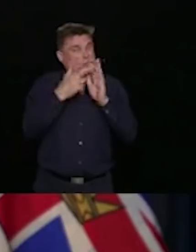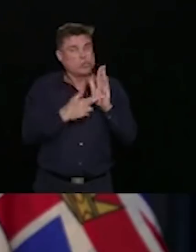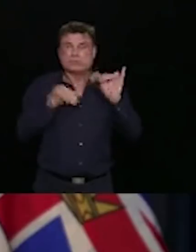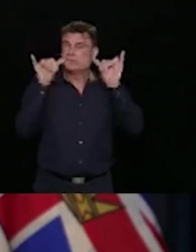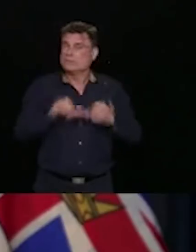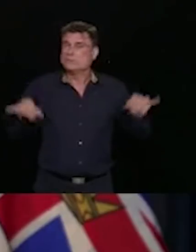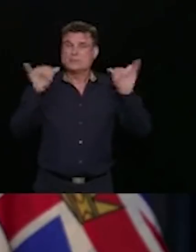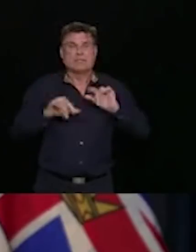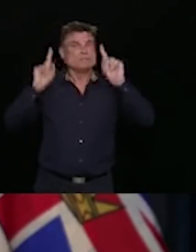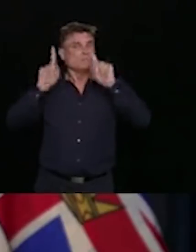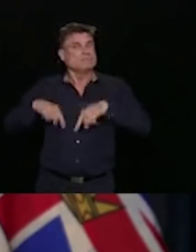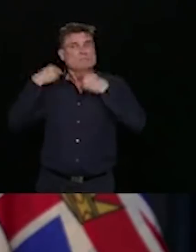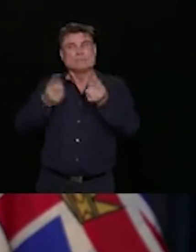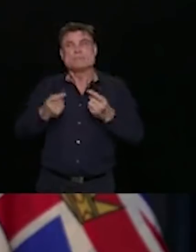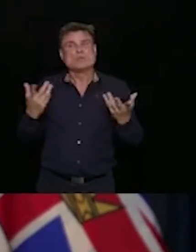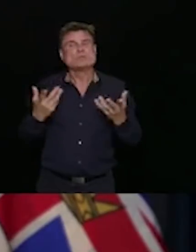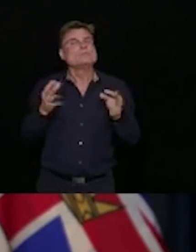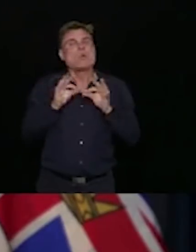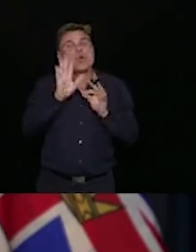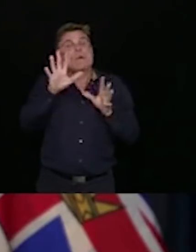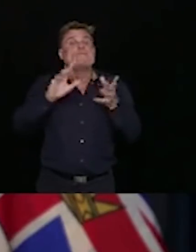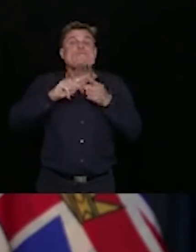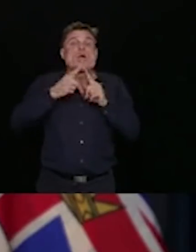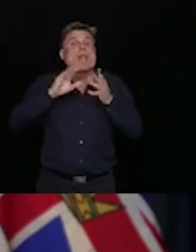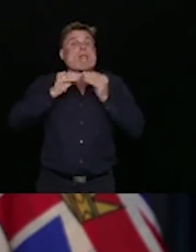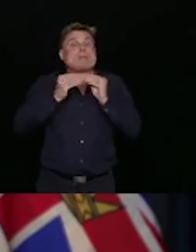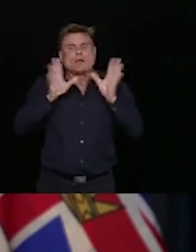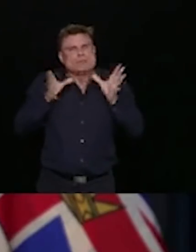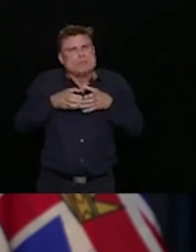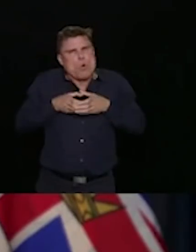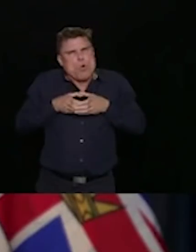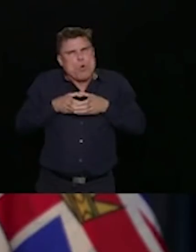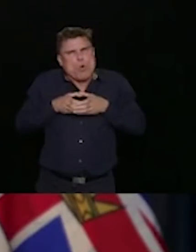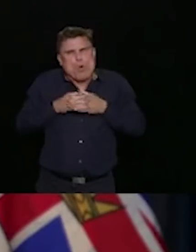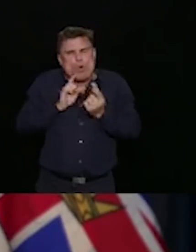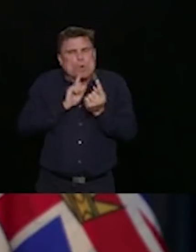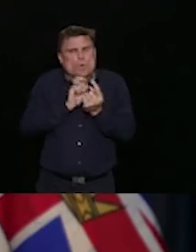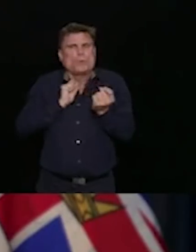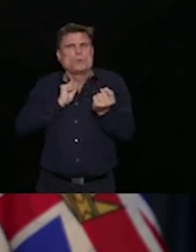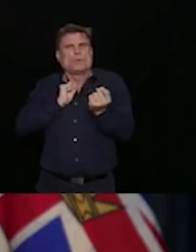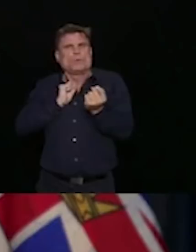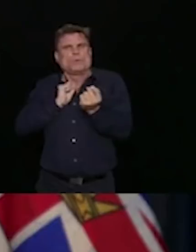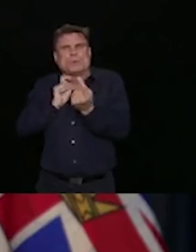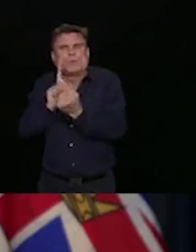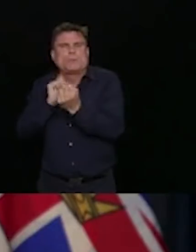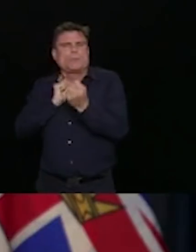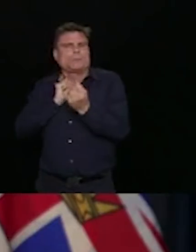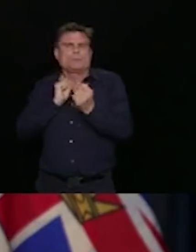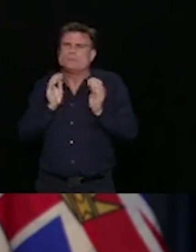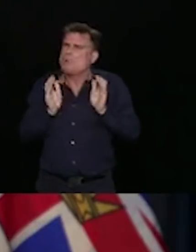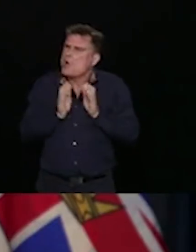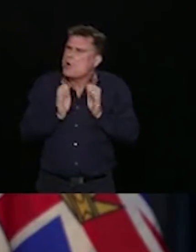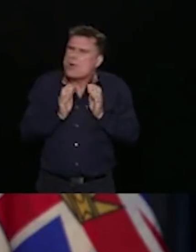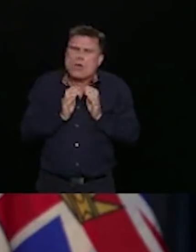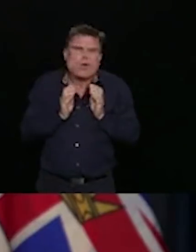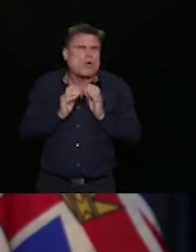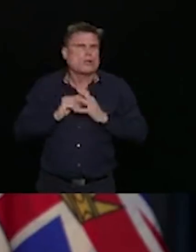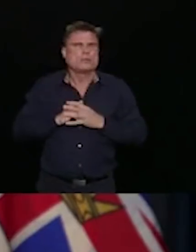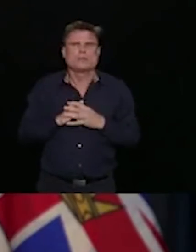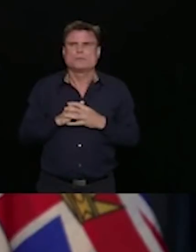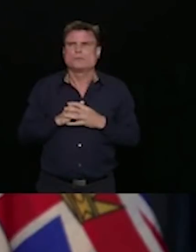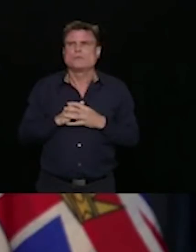spaces. Using our layers of protection. Keep your groups small. Only spend time with those you know.